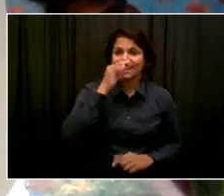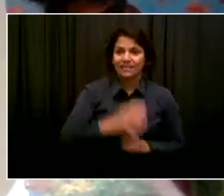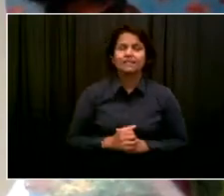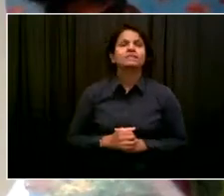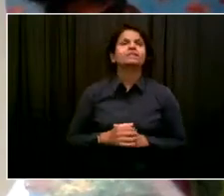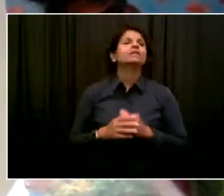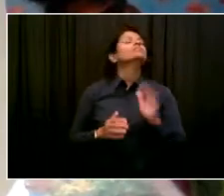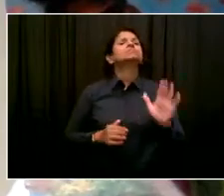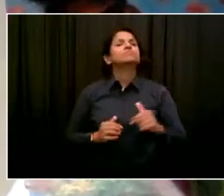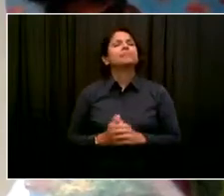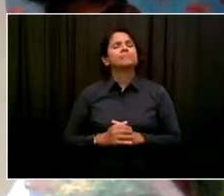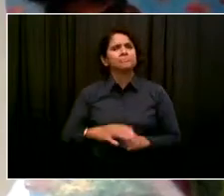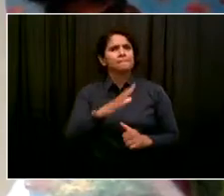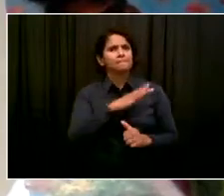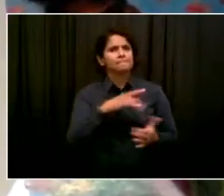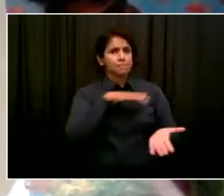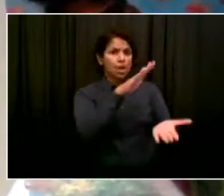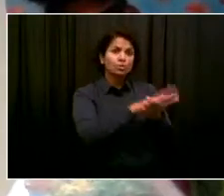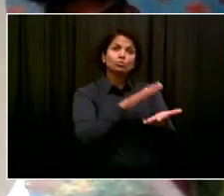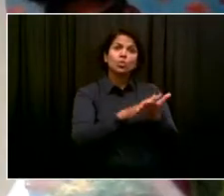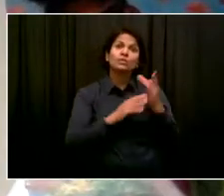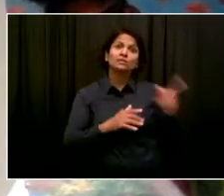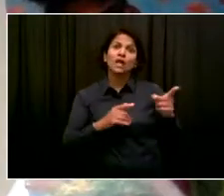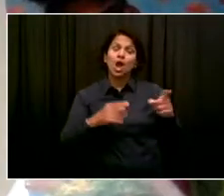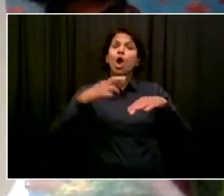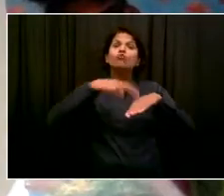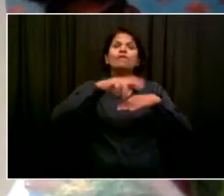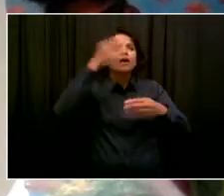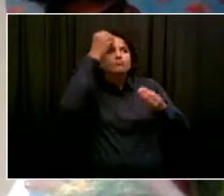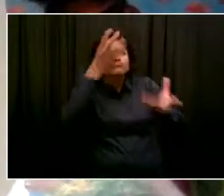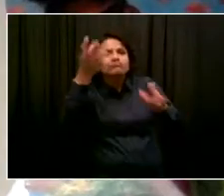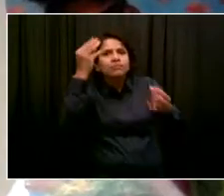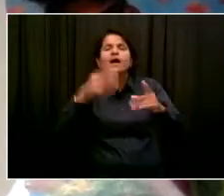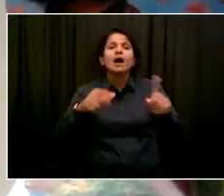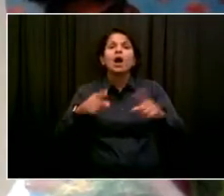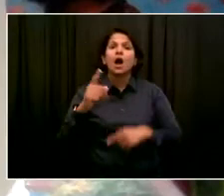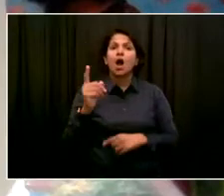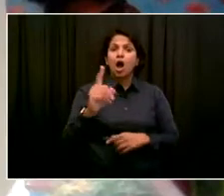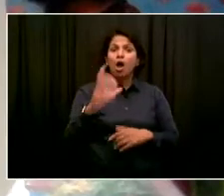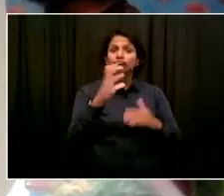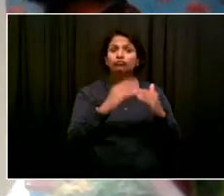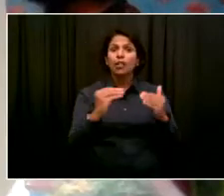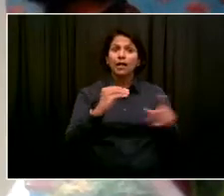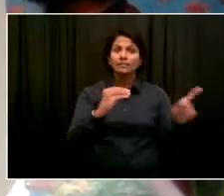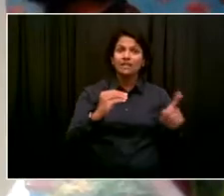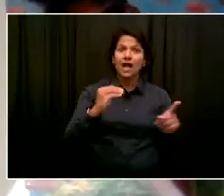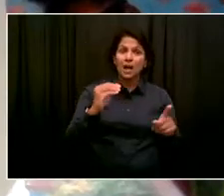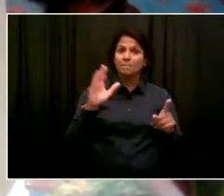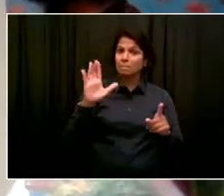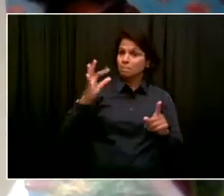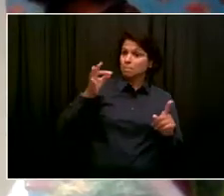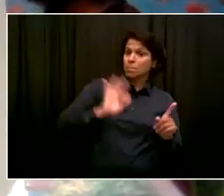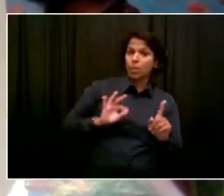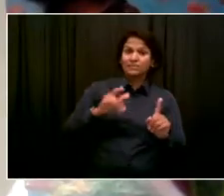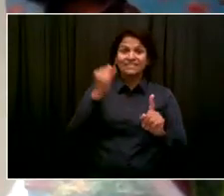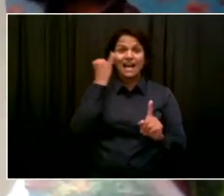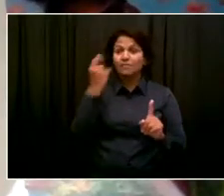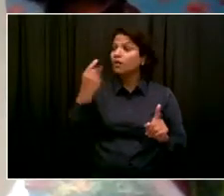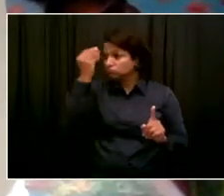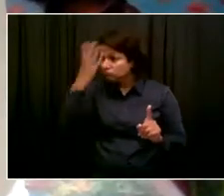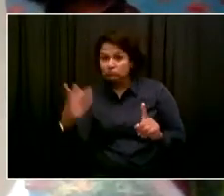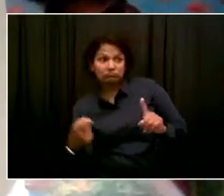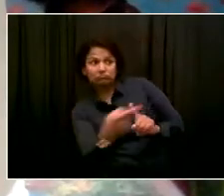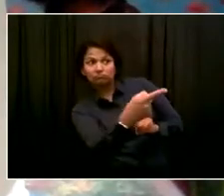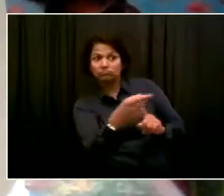work with our valued, trusted parent leaders to spread the word about getting vaccinated this fall and help them raise some money to support our